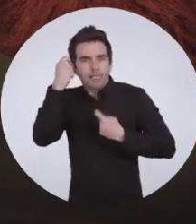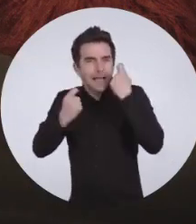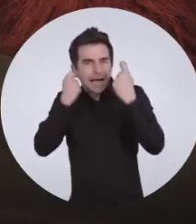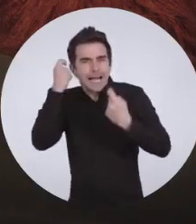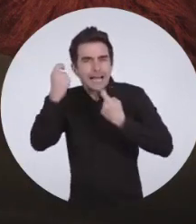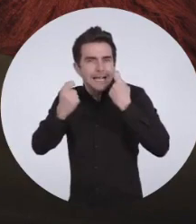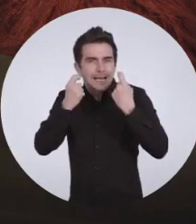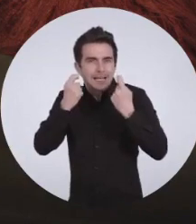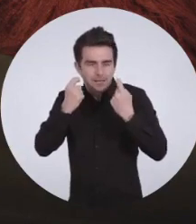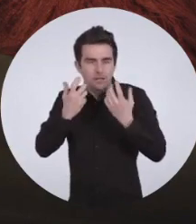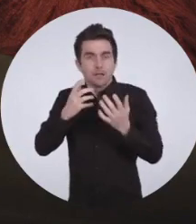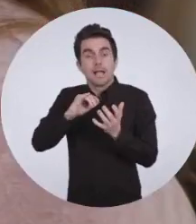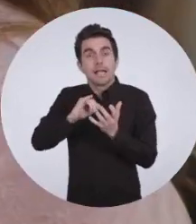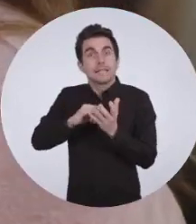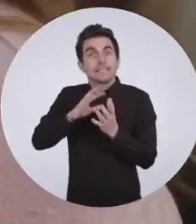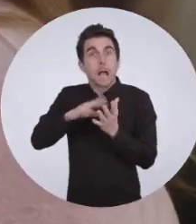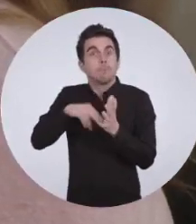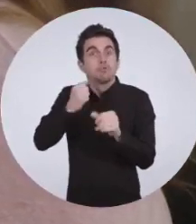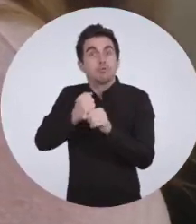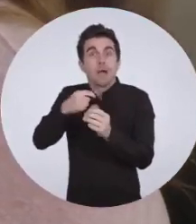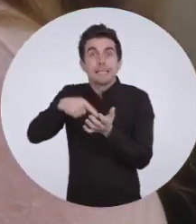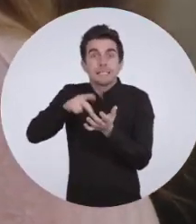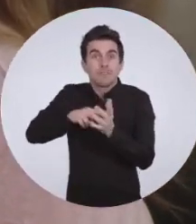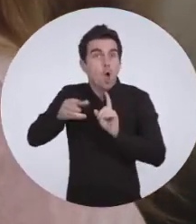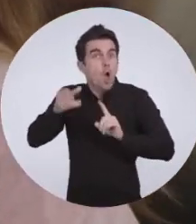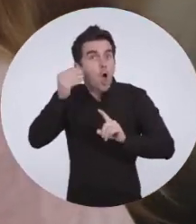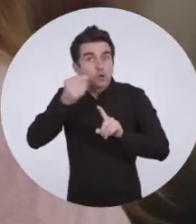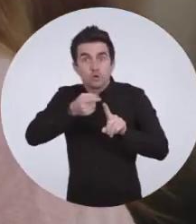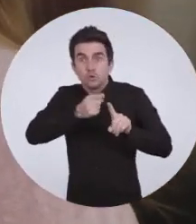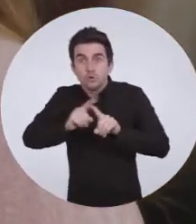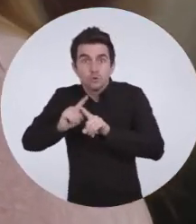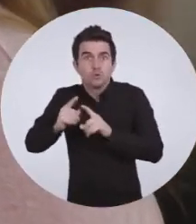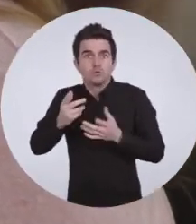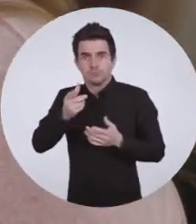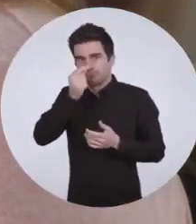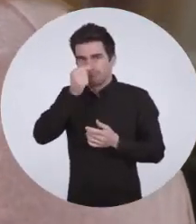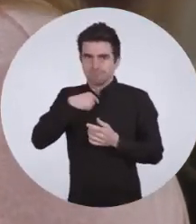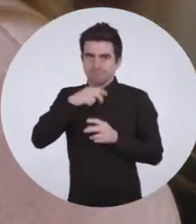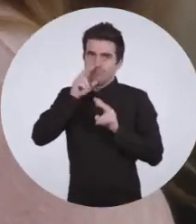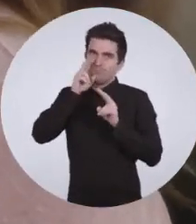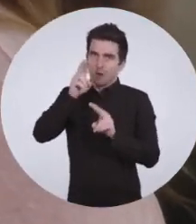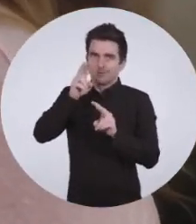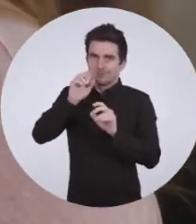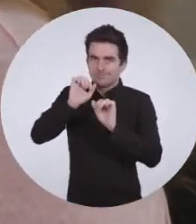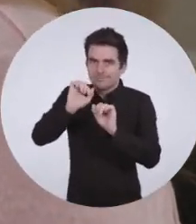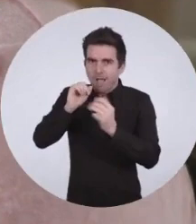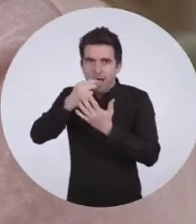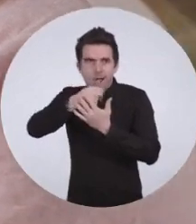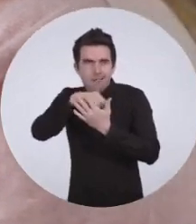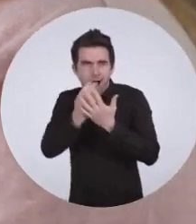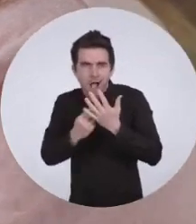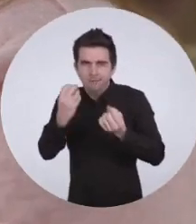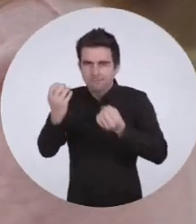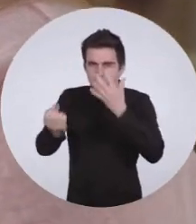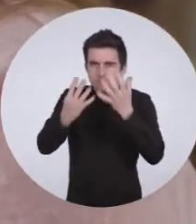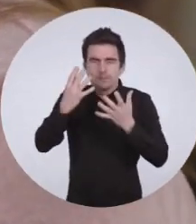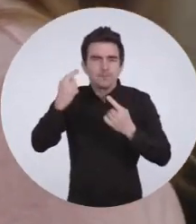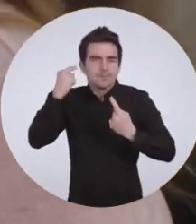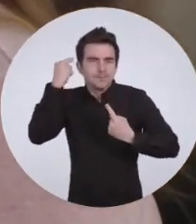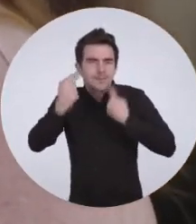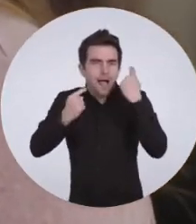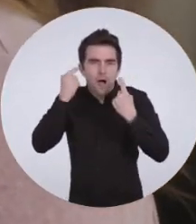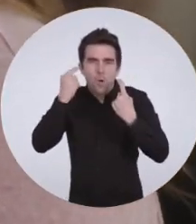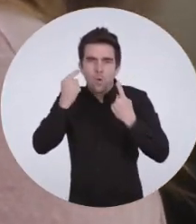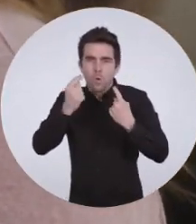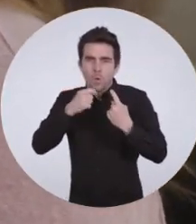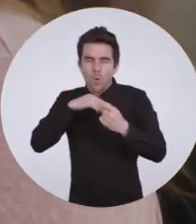something that gets me thinking. With Samsung's TV audio features, I was able to experience the show's art direction, sound